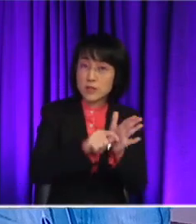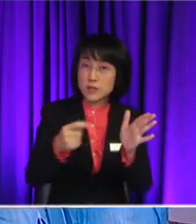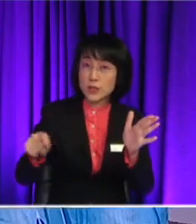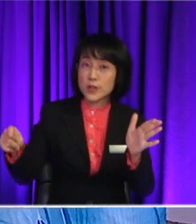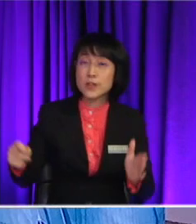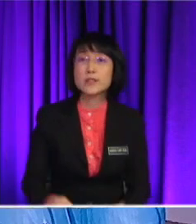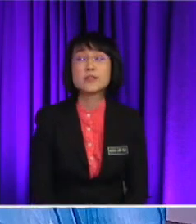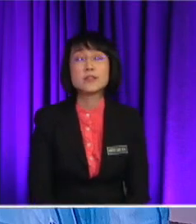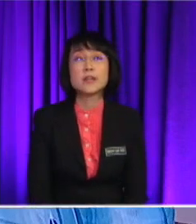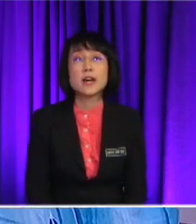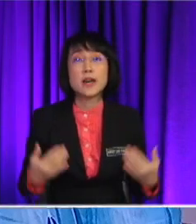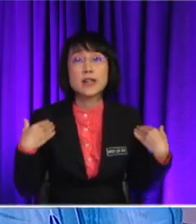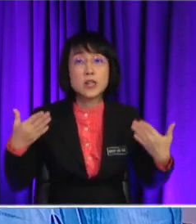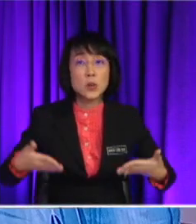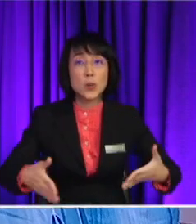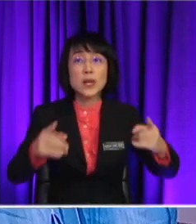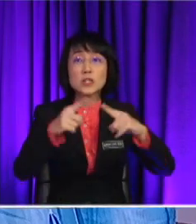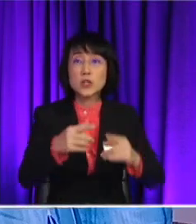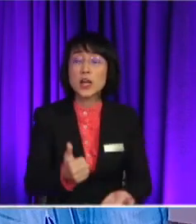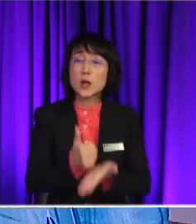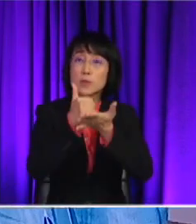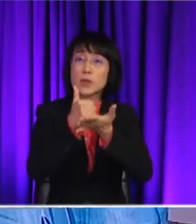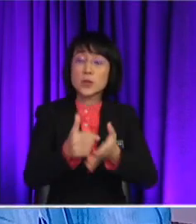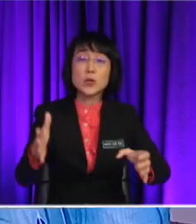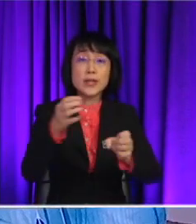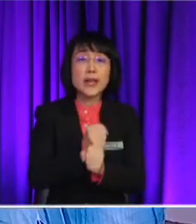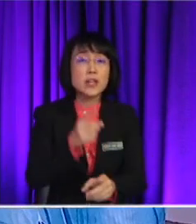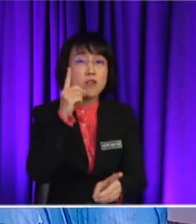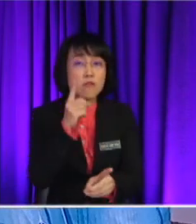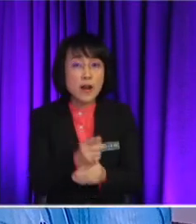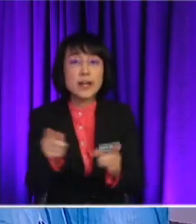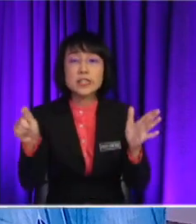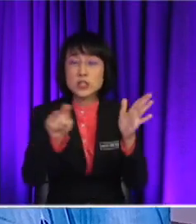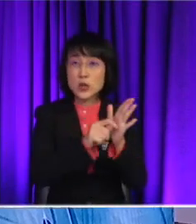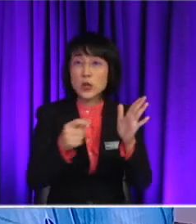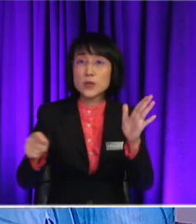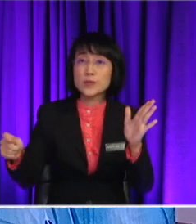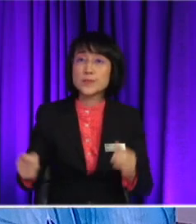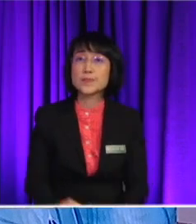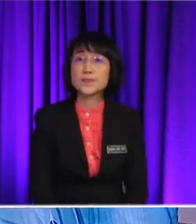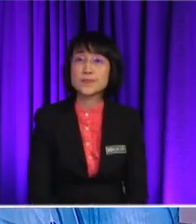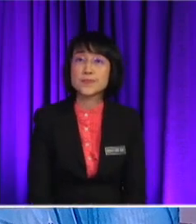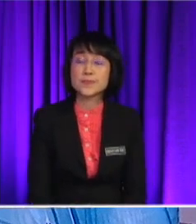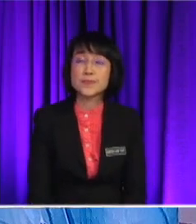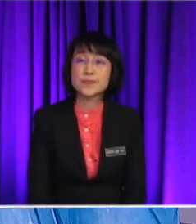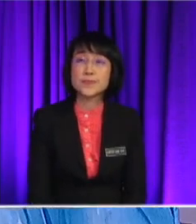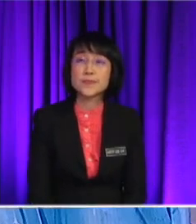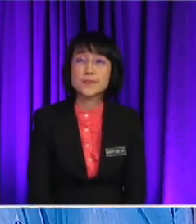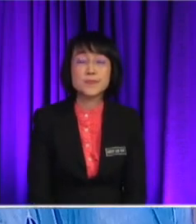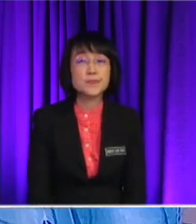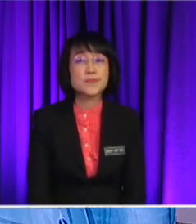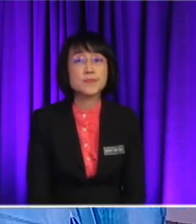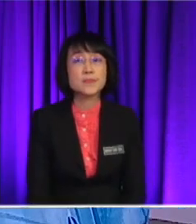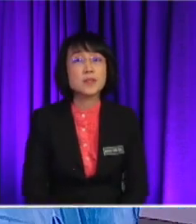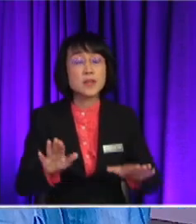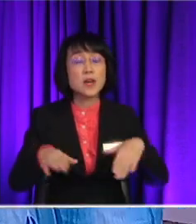ways to help you, okay, to get the right tone For example, you can use those cohesive devices Like how